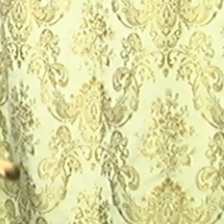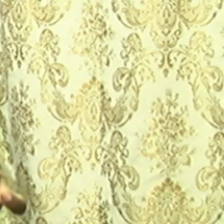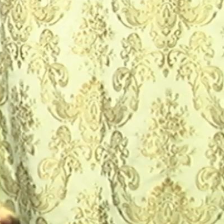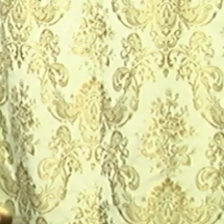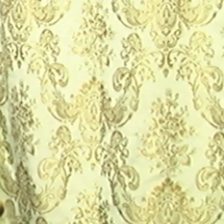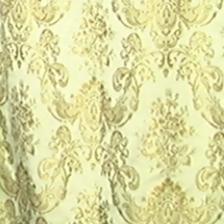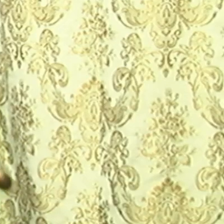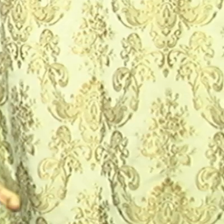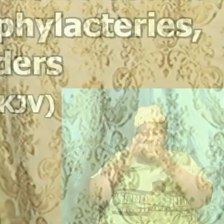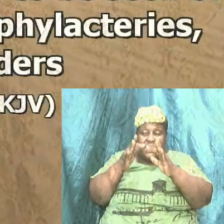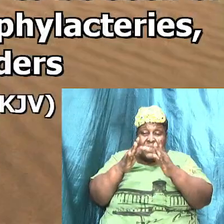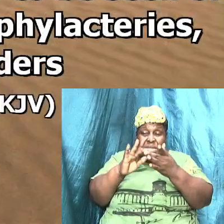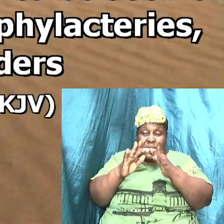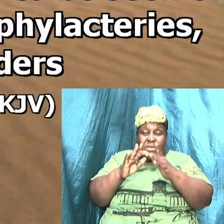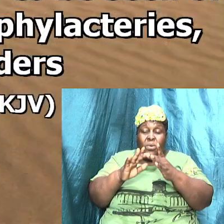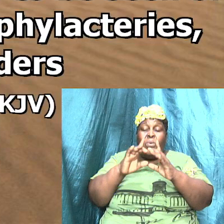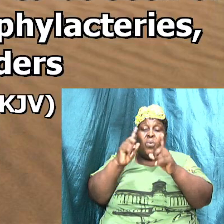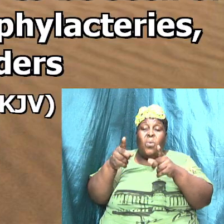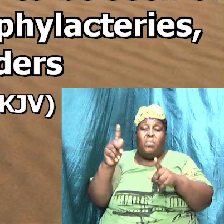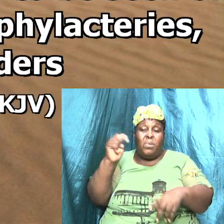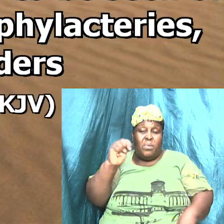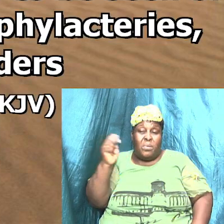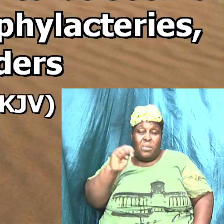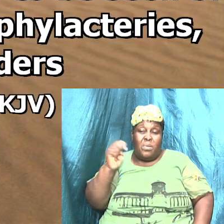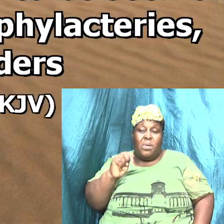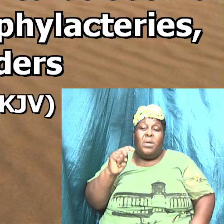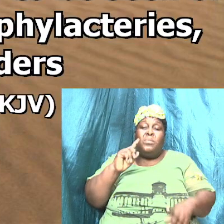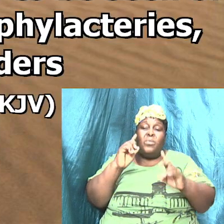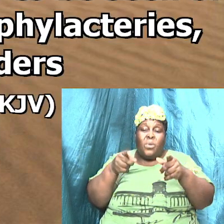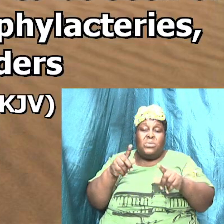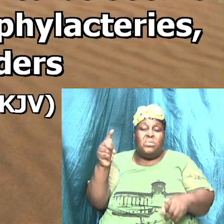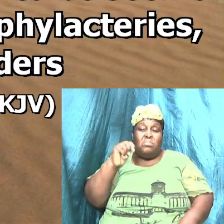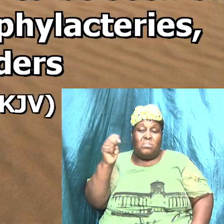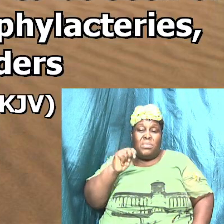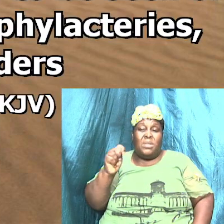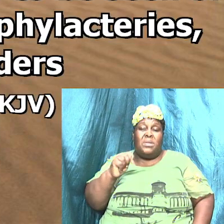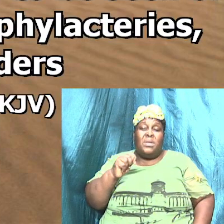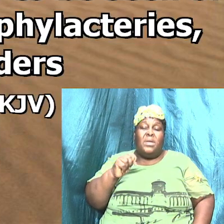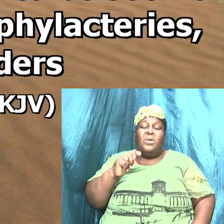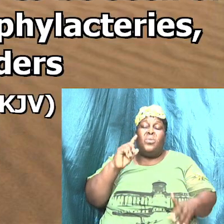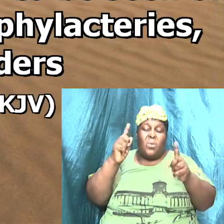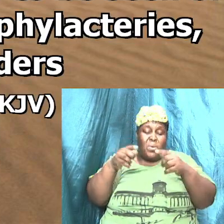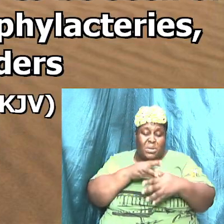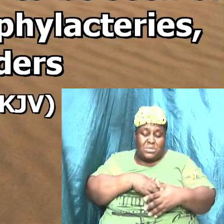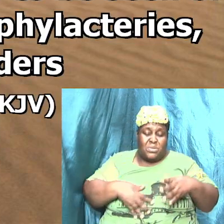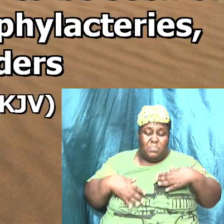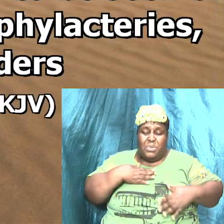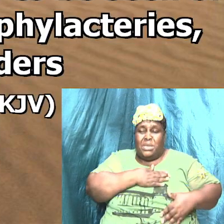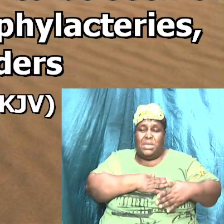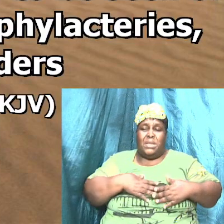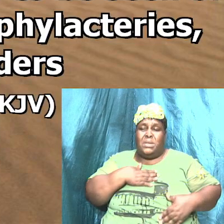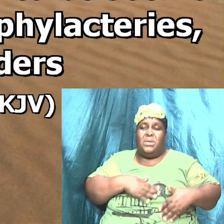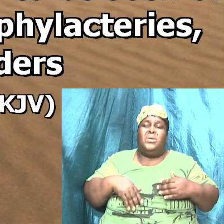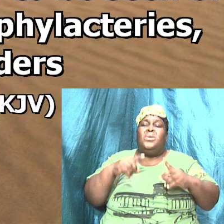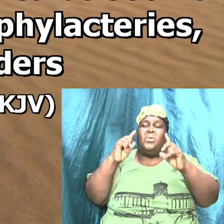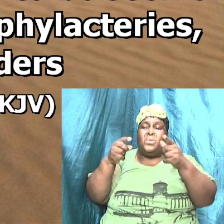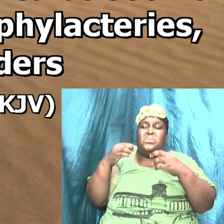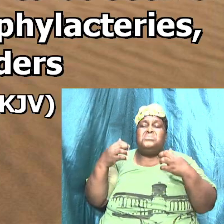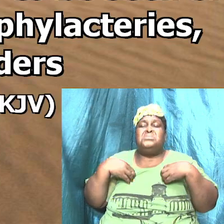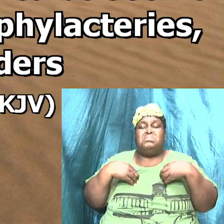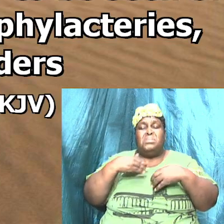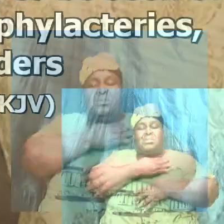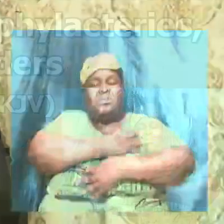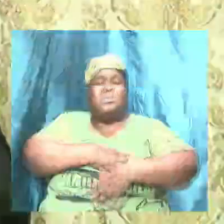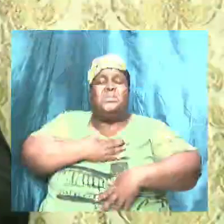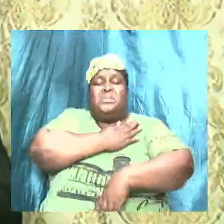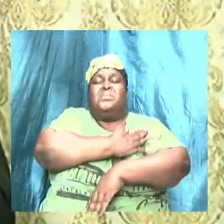Instagram Or whatever They are doing And say Look here I am going To the bathroom If they are going To be here They say Look here I am going To have a shower And show